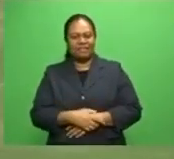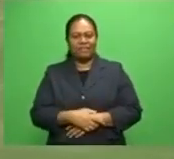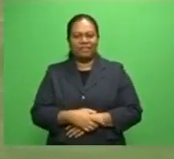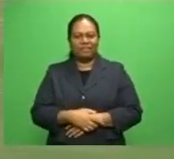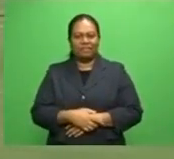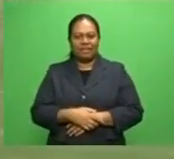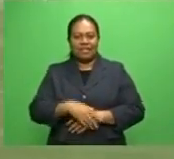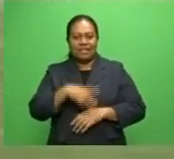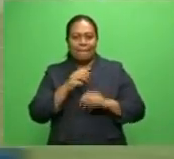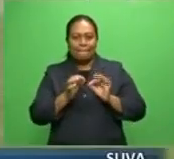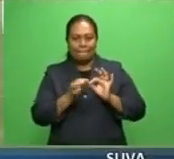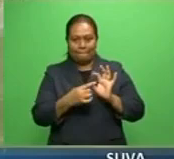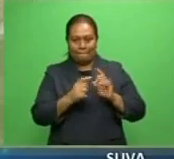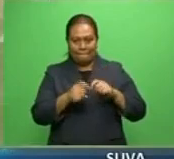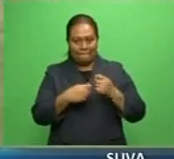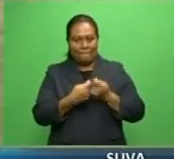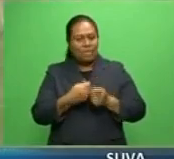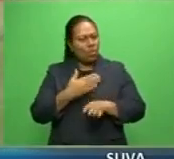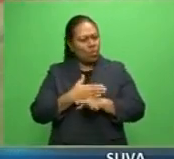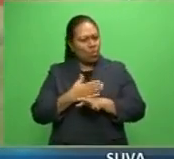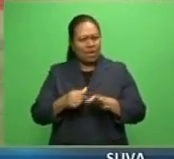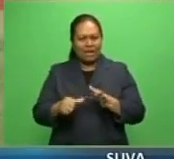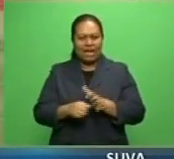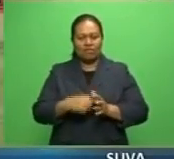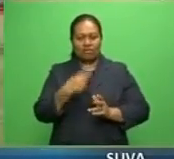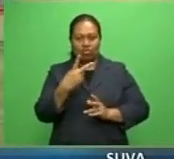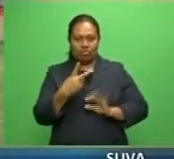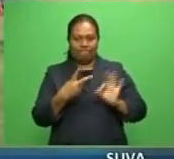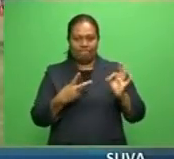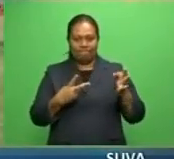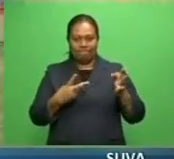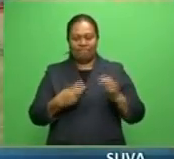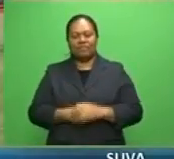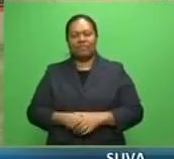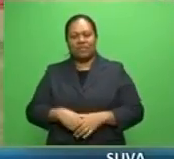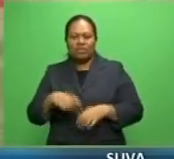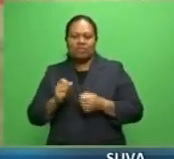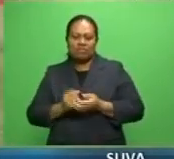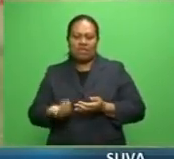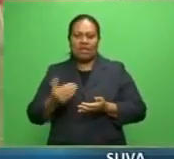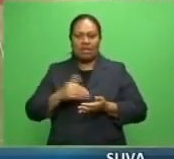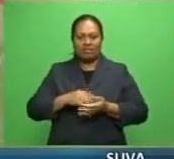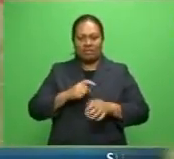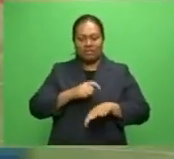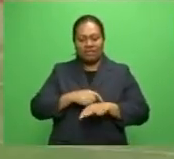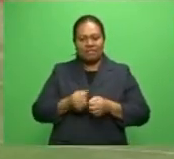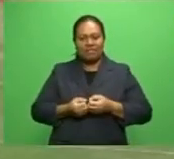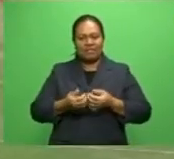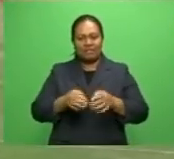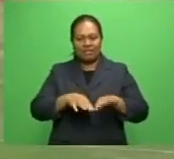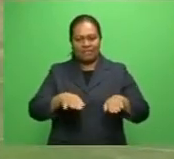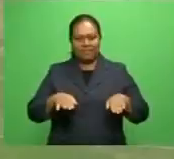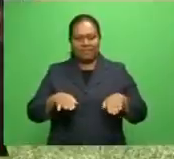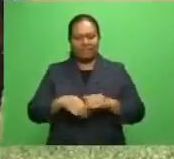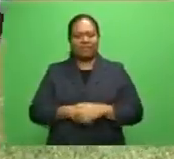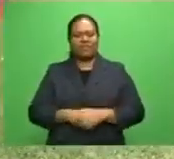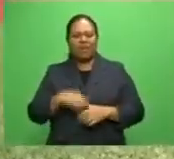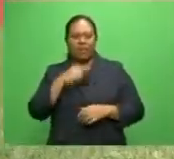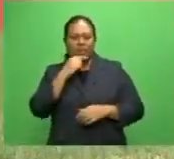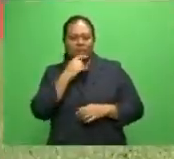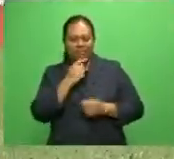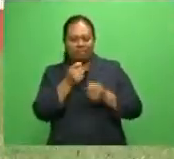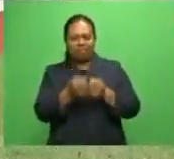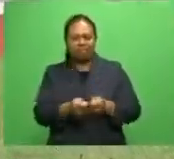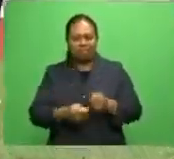The men in black fought hard from a 2-0 down to take the match into extra spell. Josiah Sellers scored the first goal in the